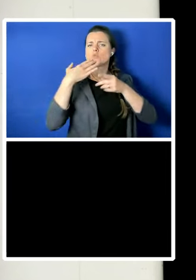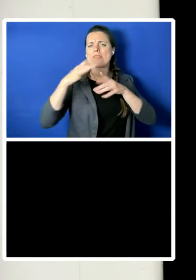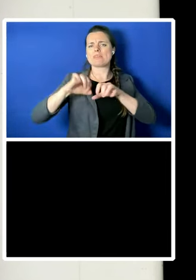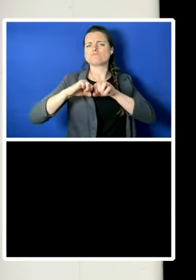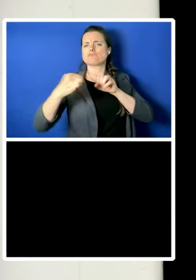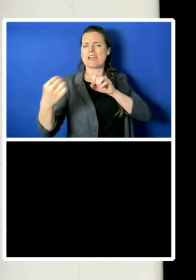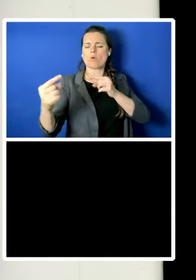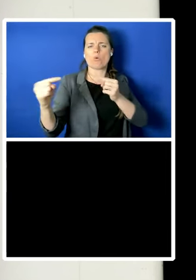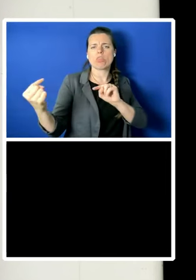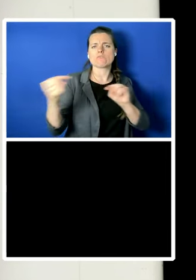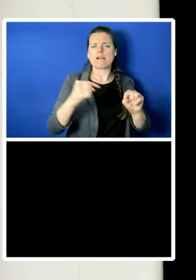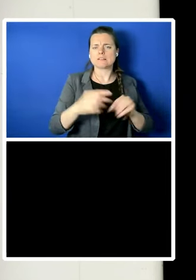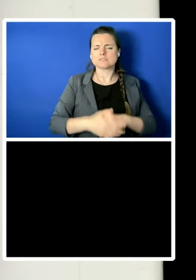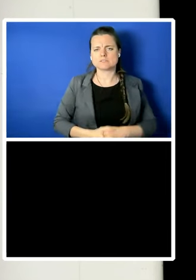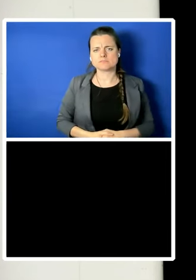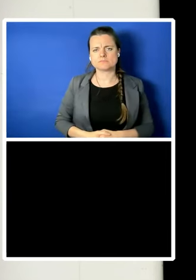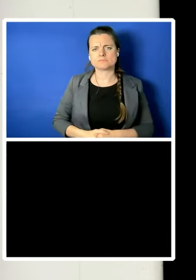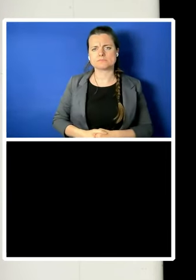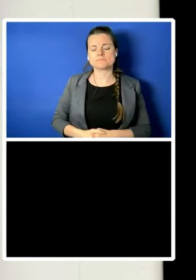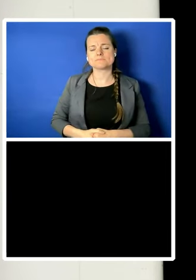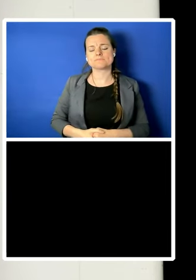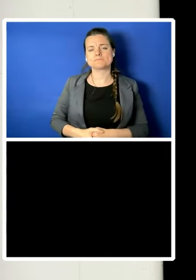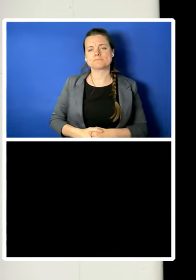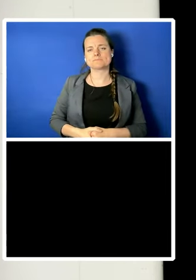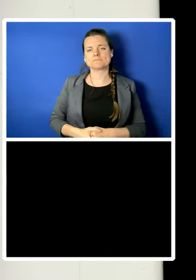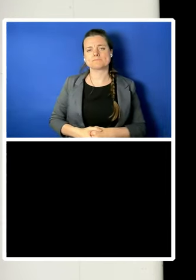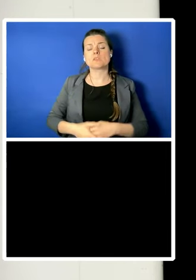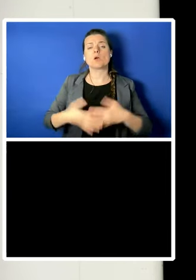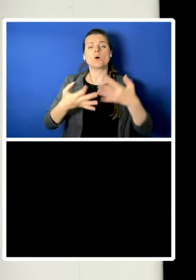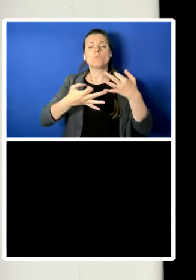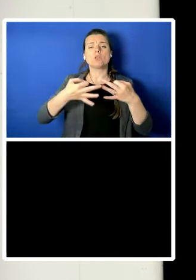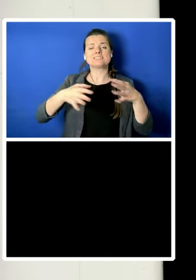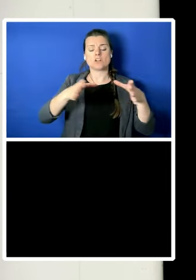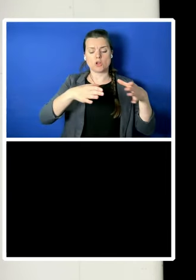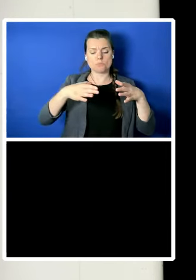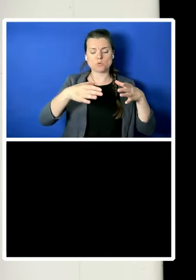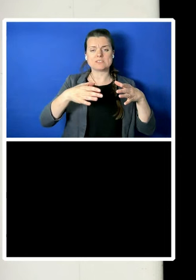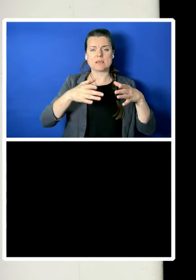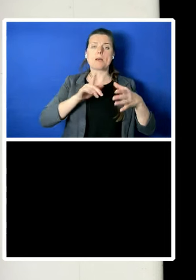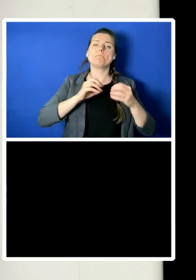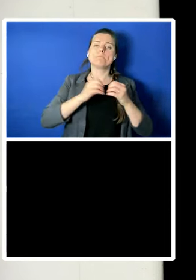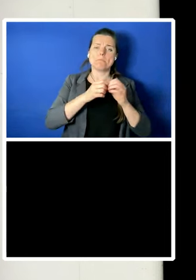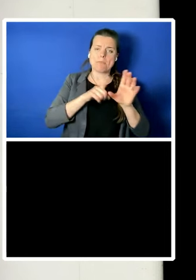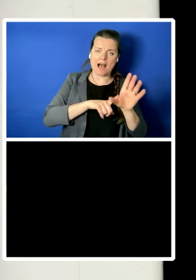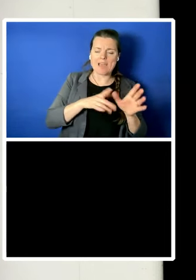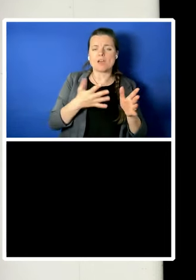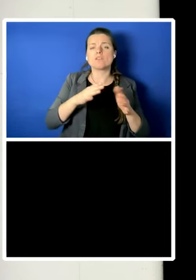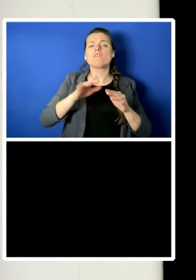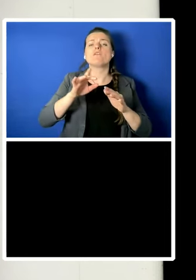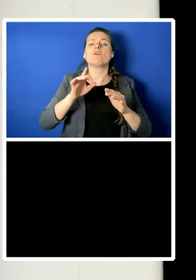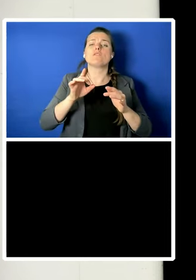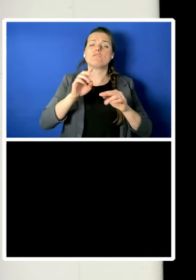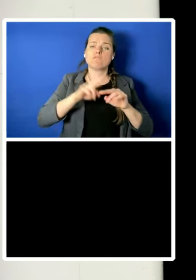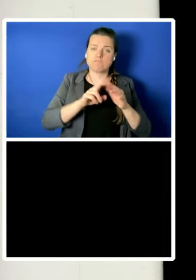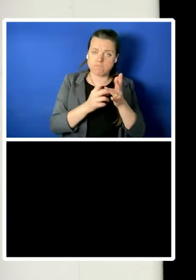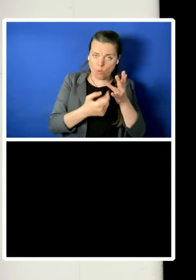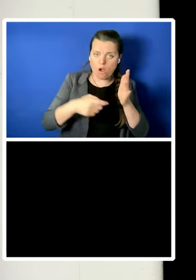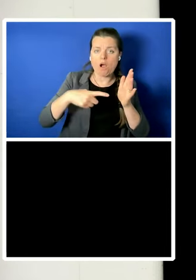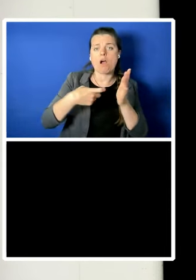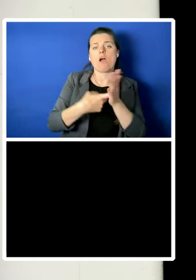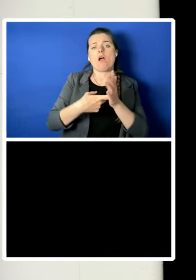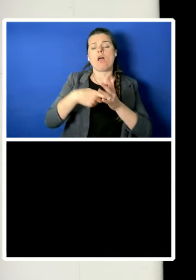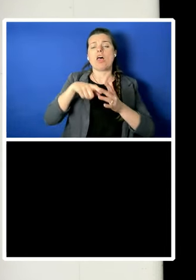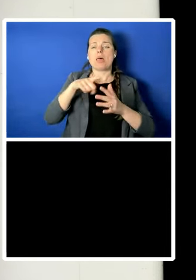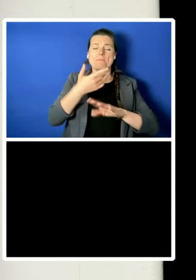by and for a political community on the basis of its various chosen thresholds nationality, age,